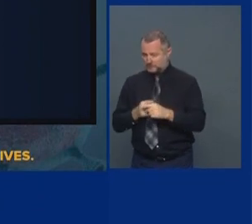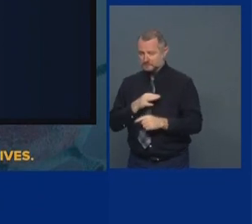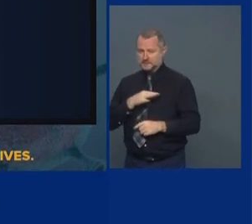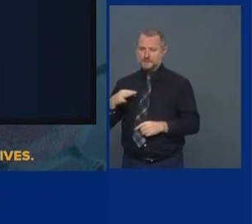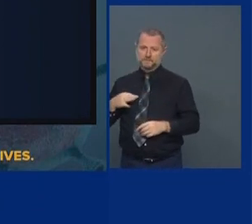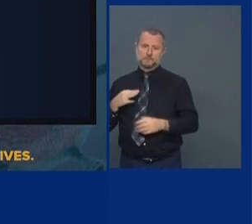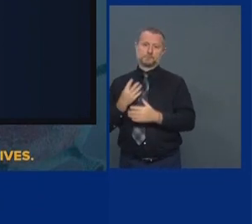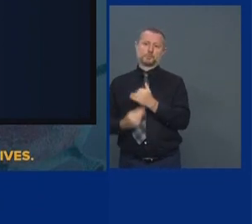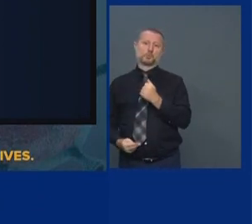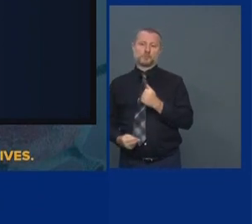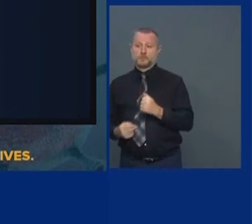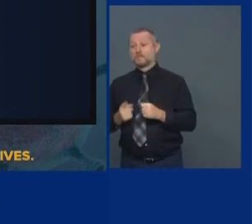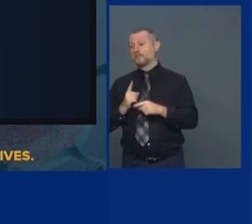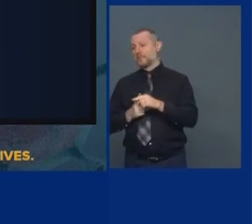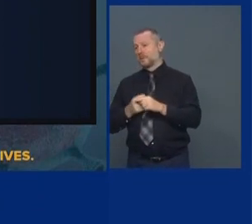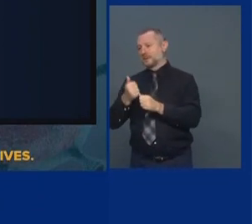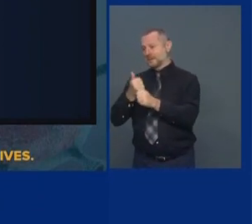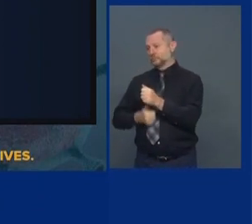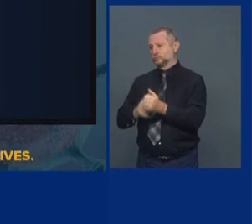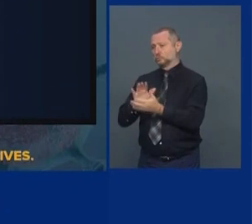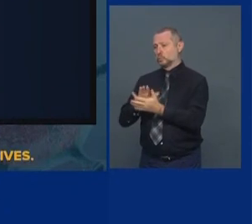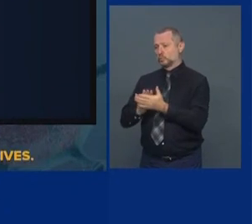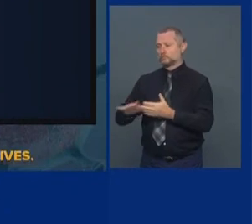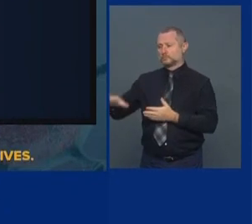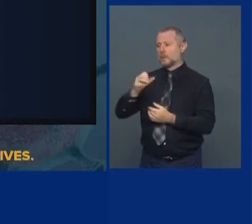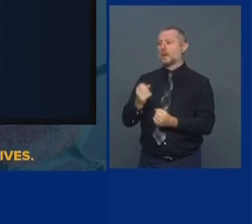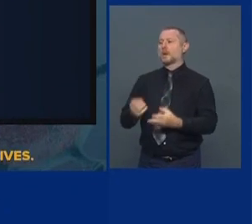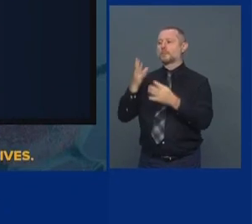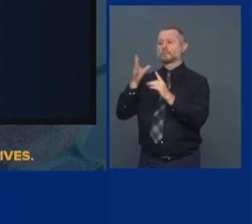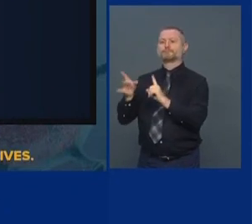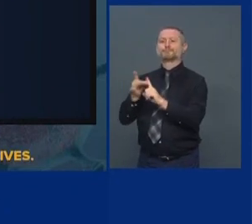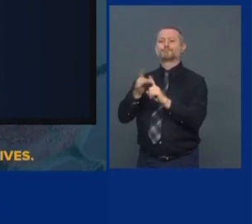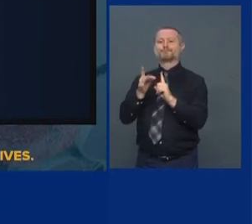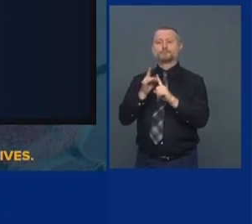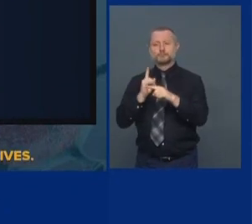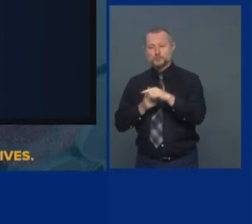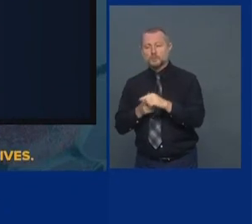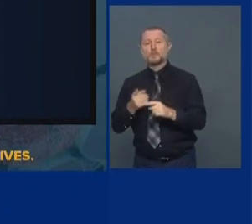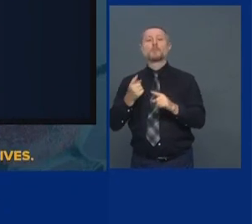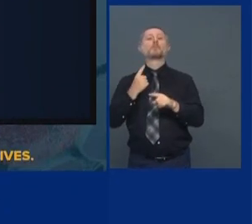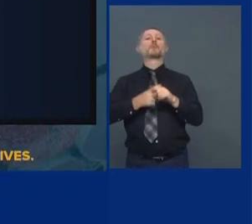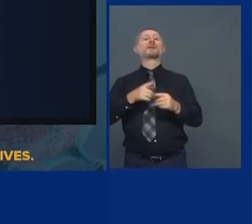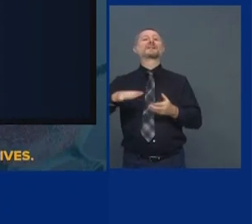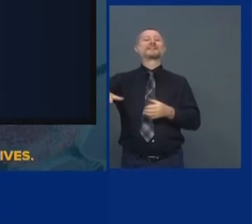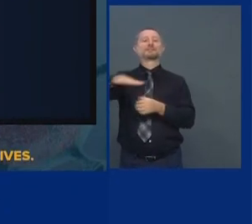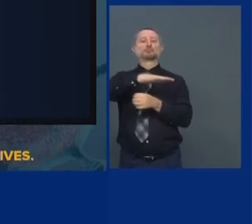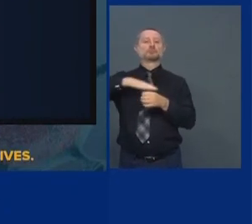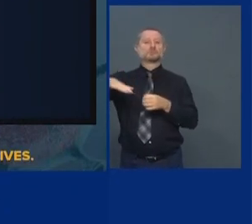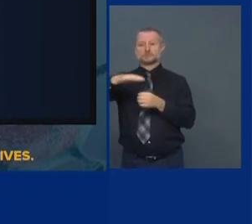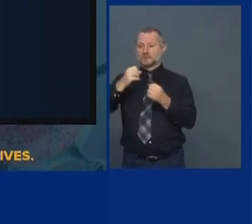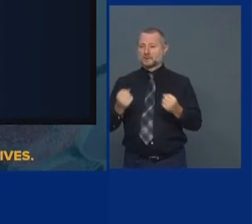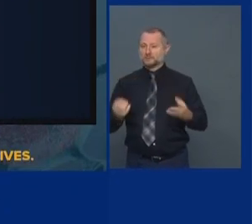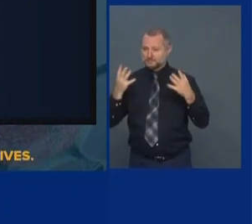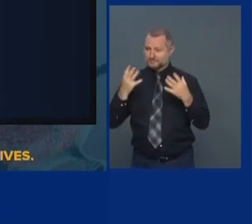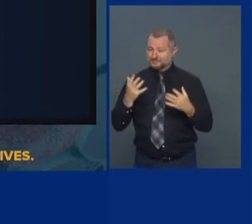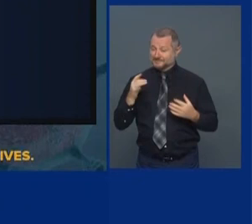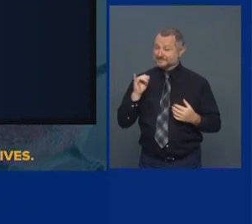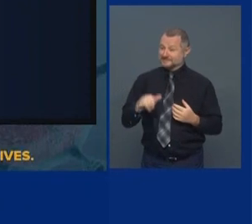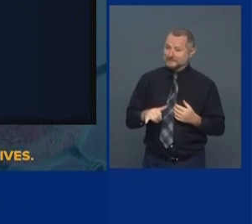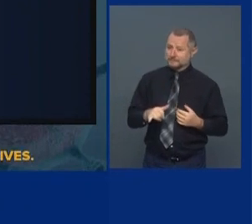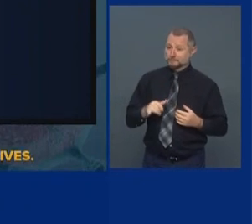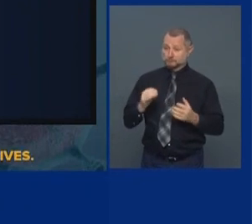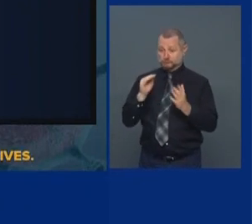school district, whether that school or school district is remote, in-person,